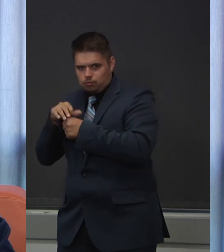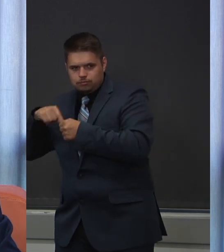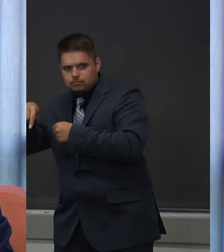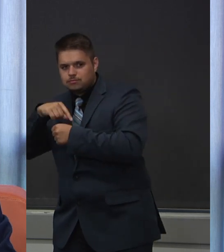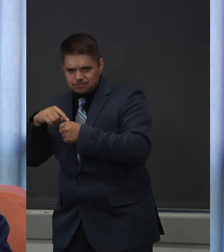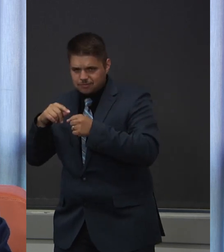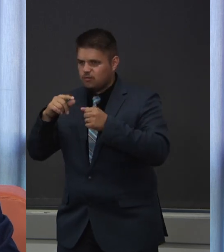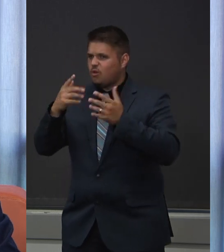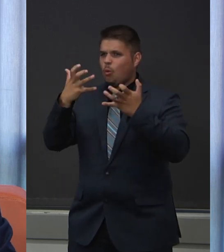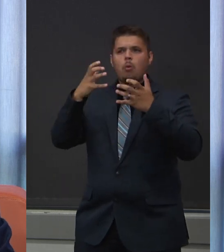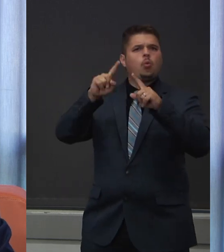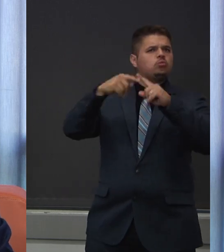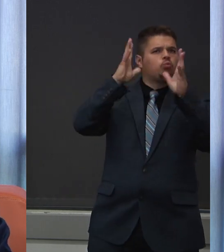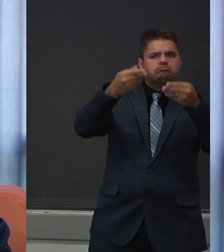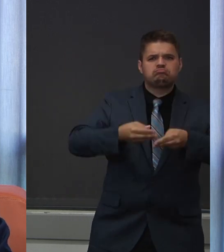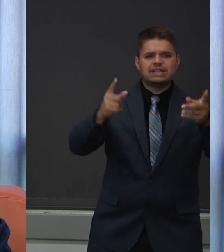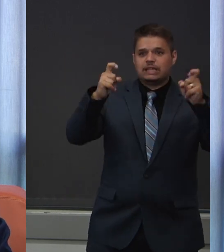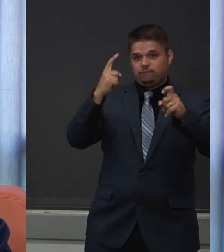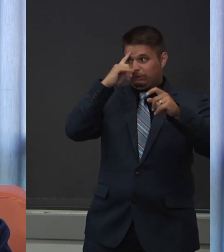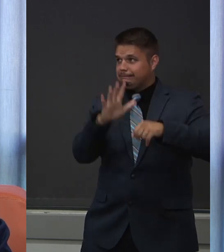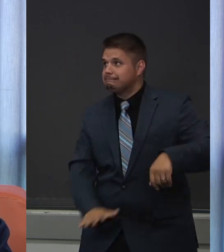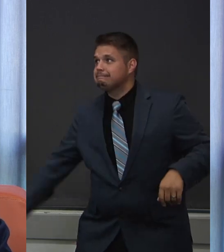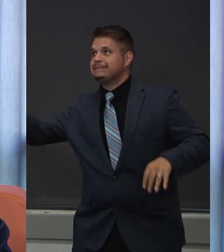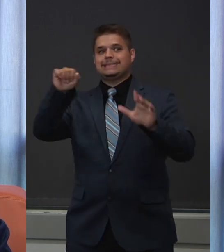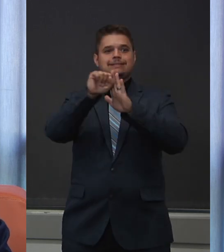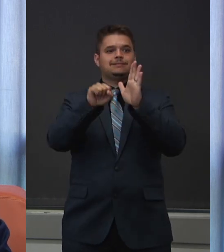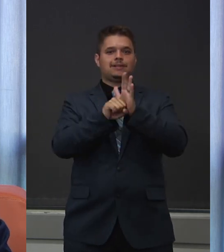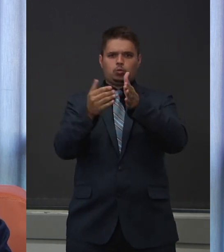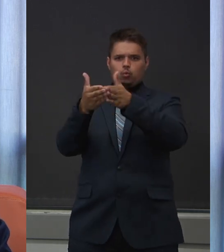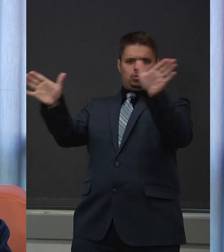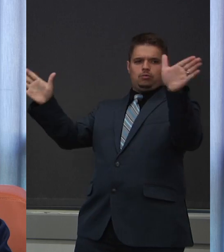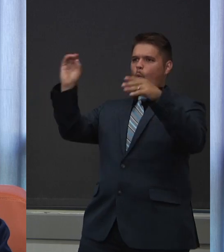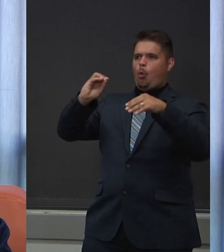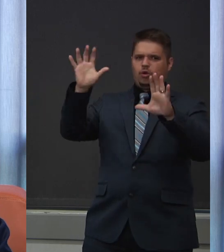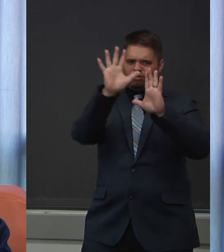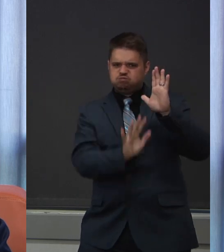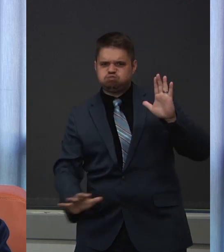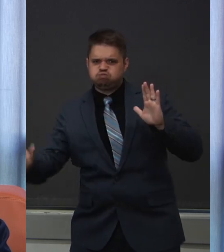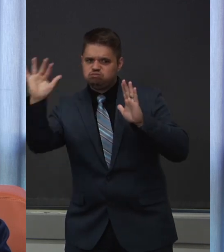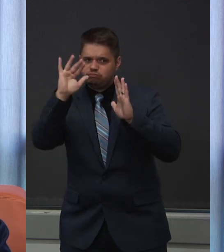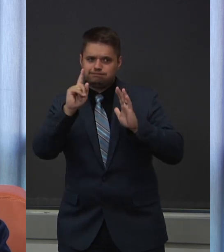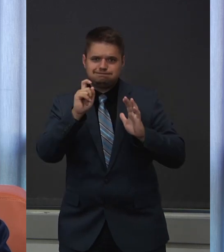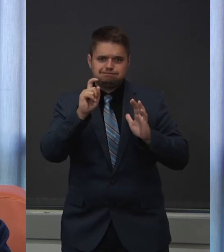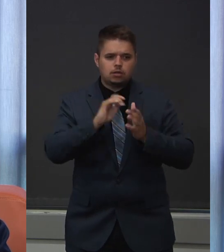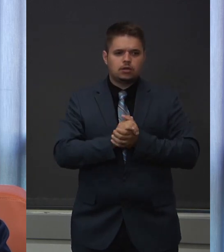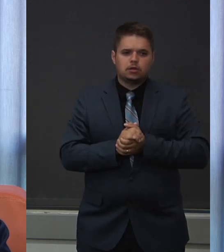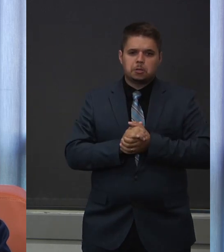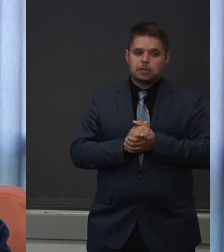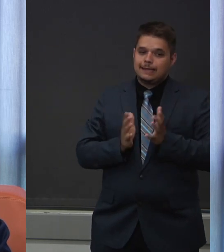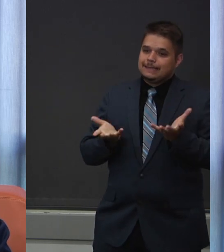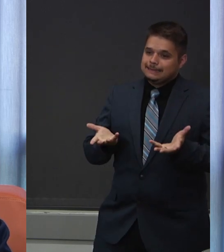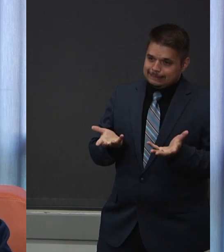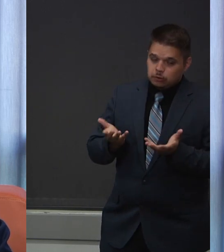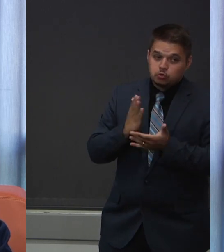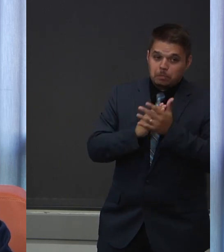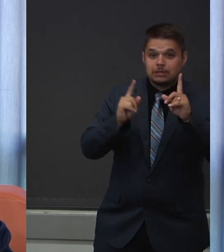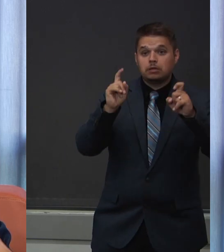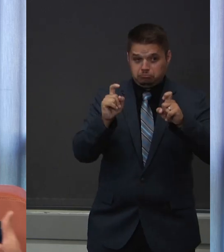statewide? Well, Pamela, there is some level of testing available statewide. We've worked hard to make sure